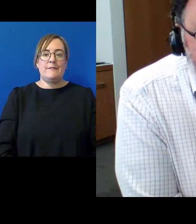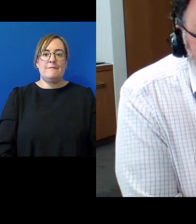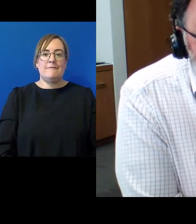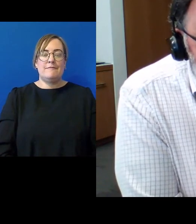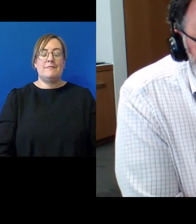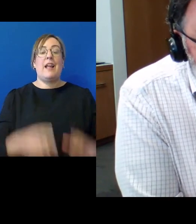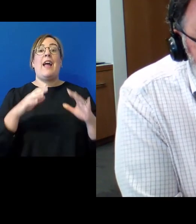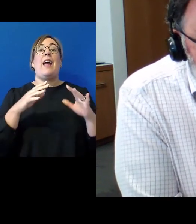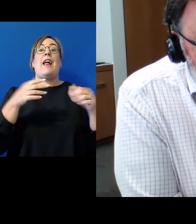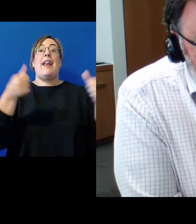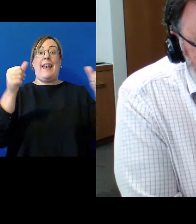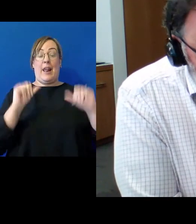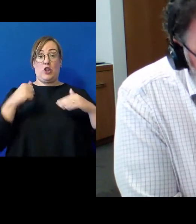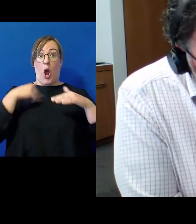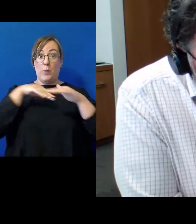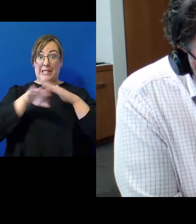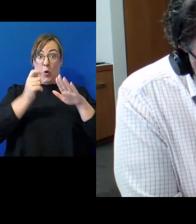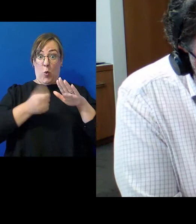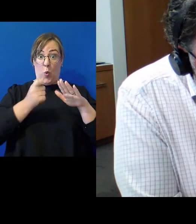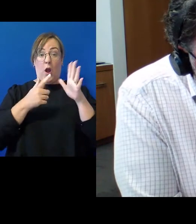and then by this time I was in the court of appeal